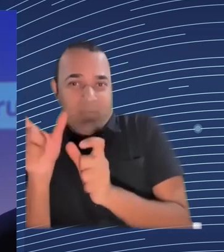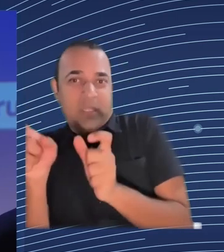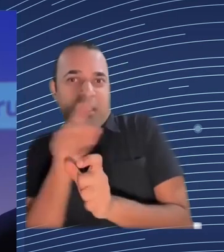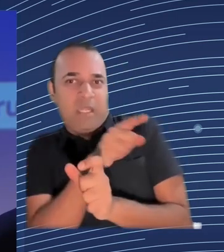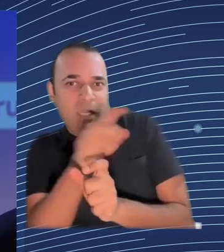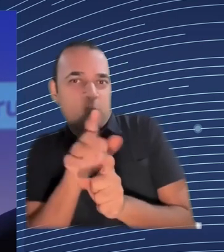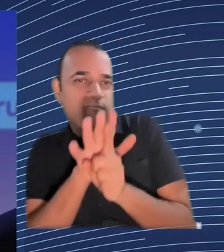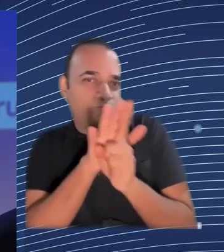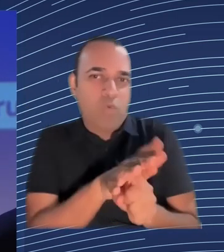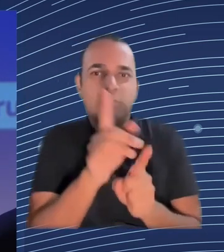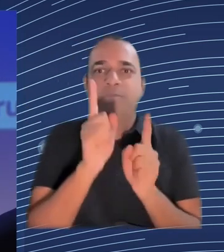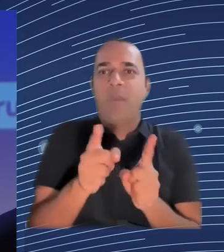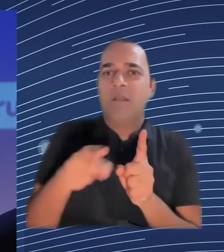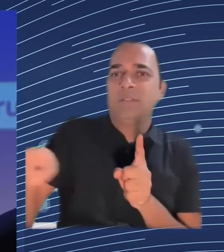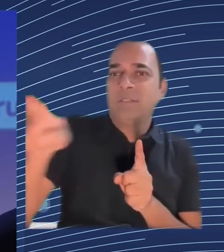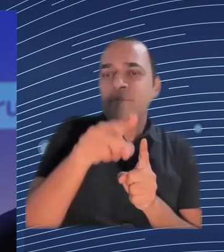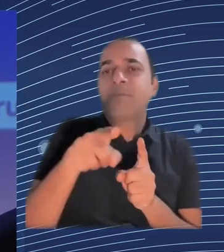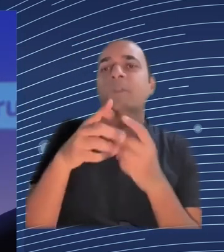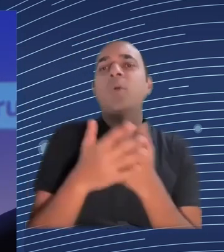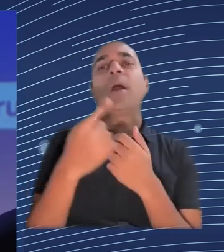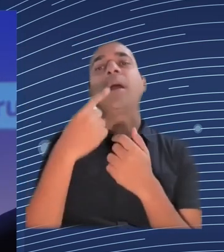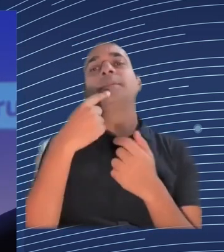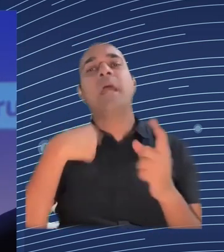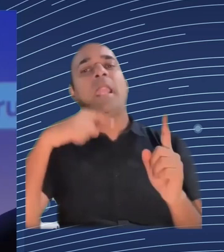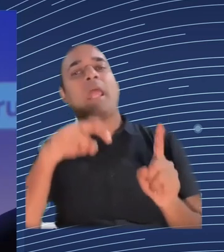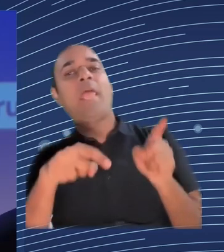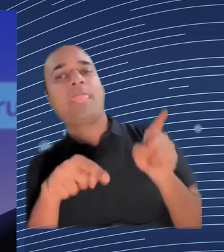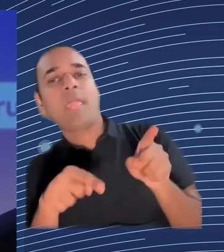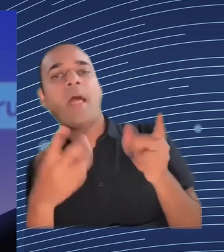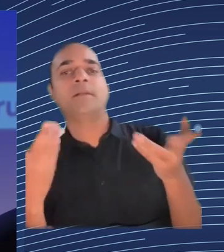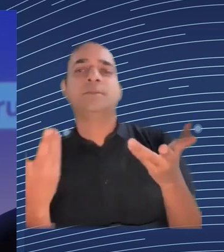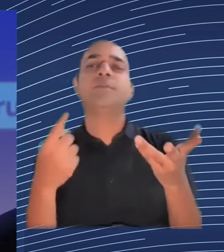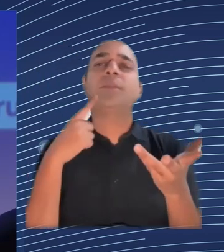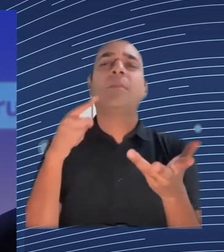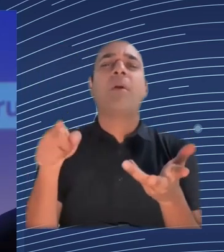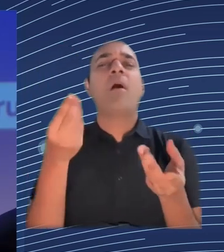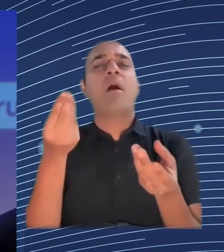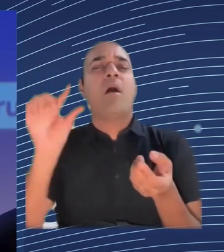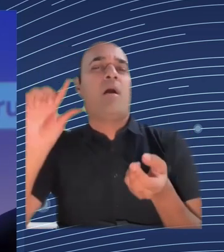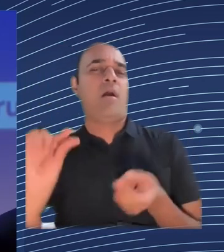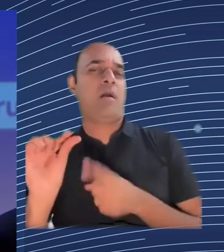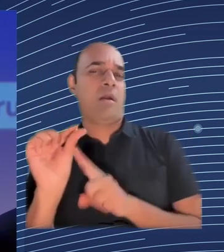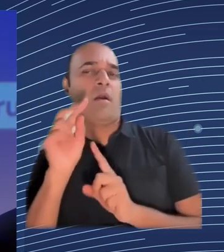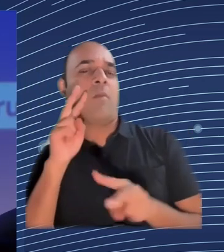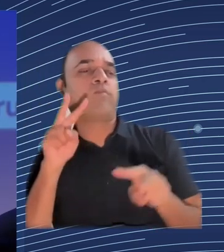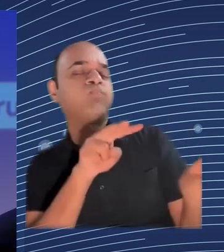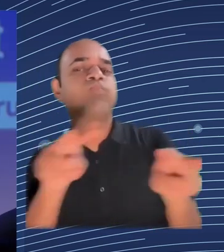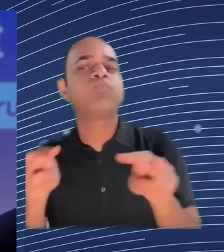make it with another ways of monitoring workers so the first thing is compliance